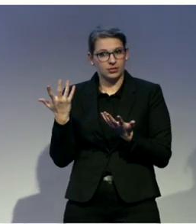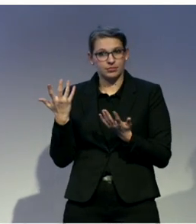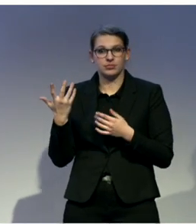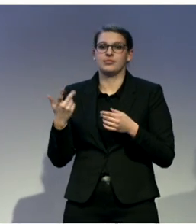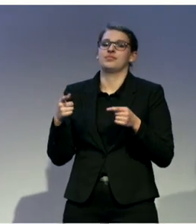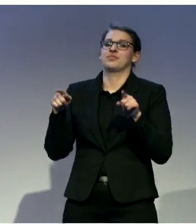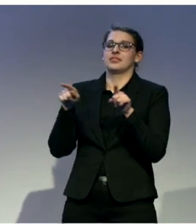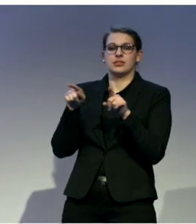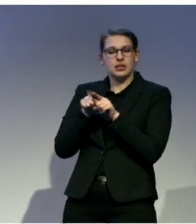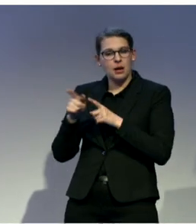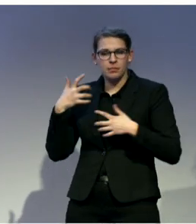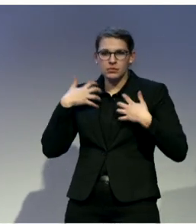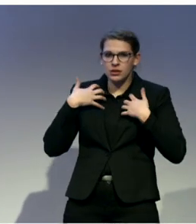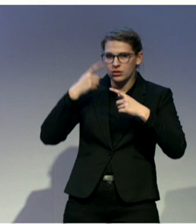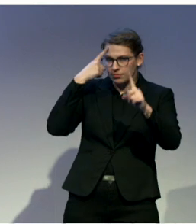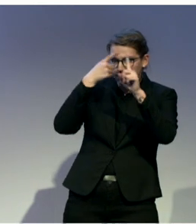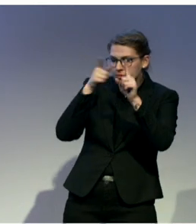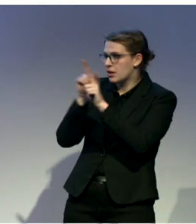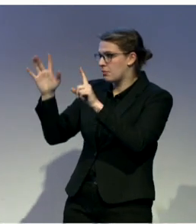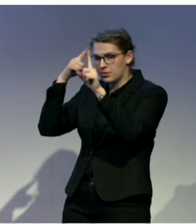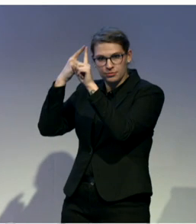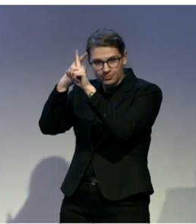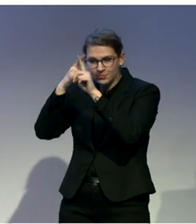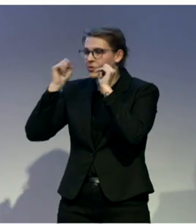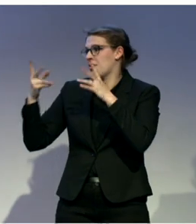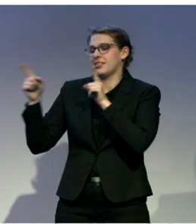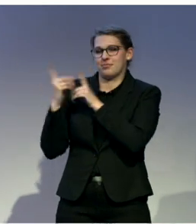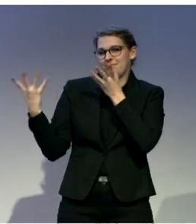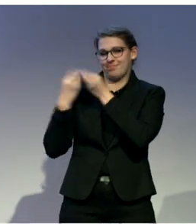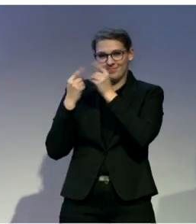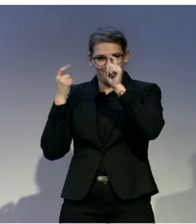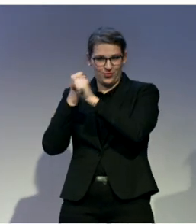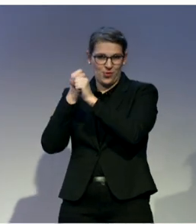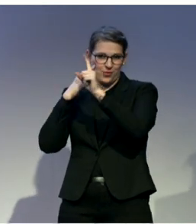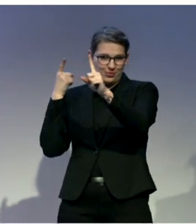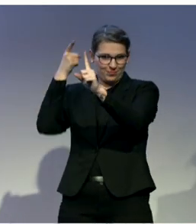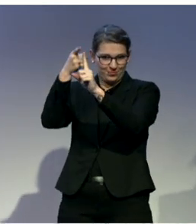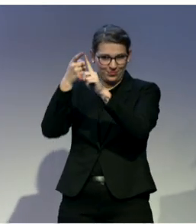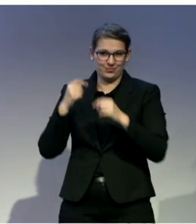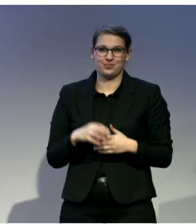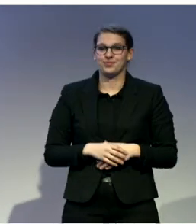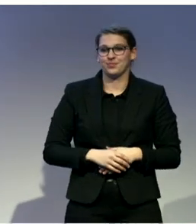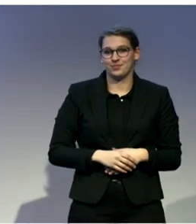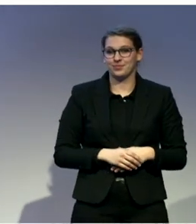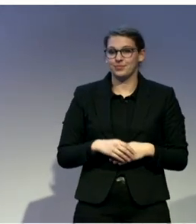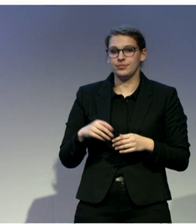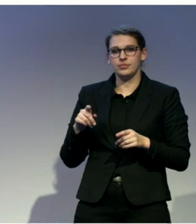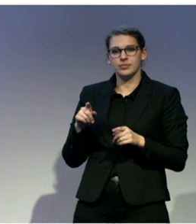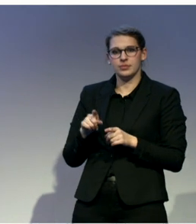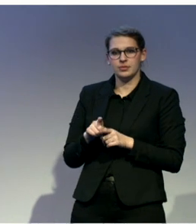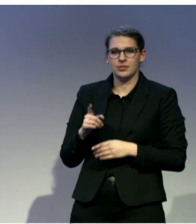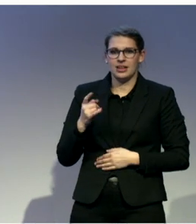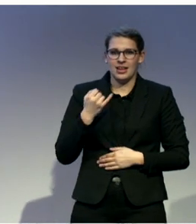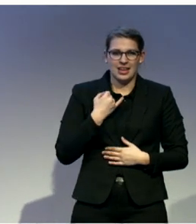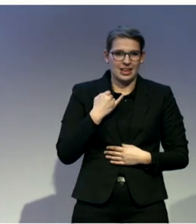our interests in working together and collaborating together in an interdisciplinary research model. And so, of course, I invited Amy